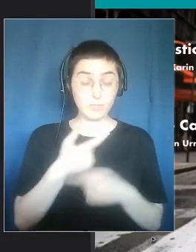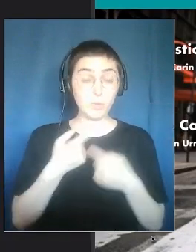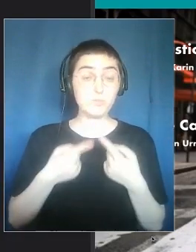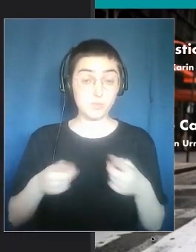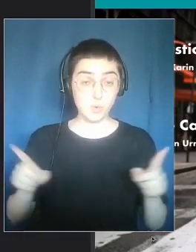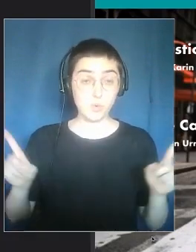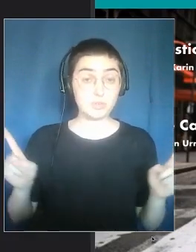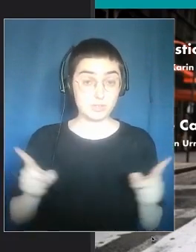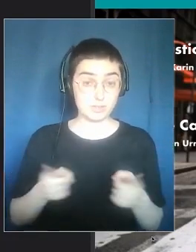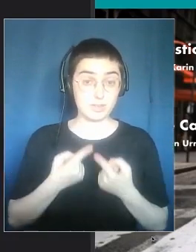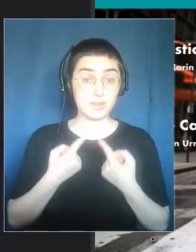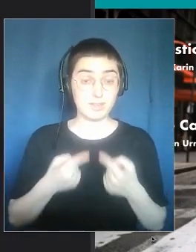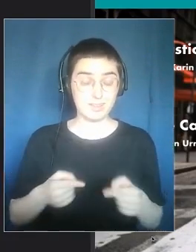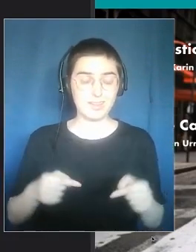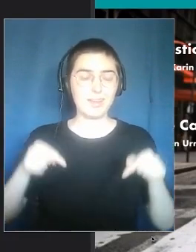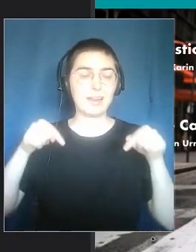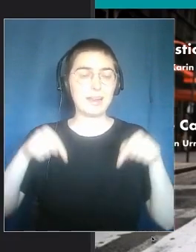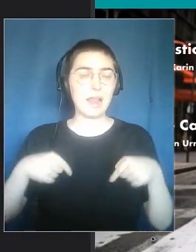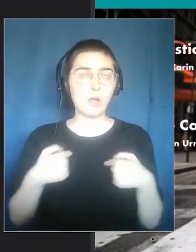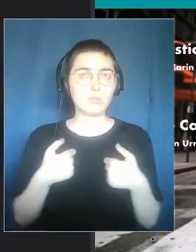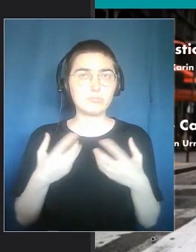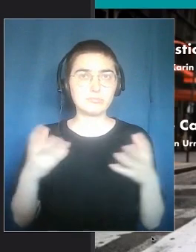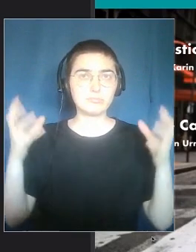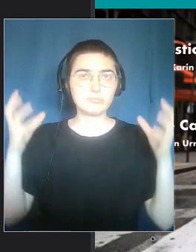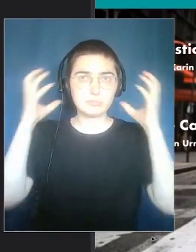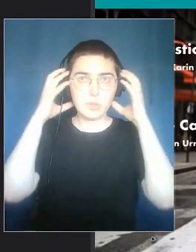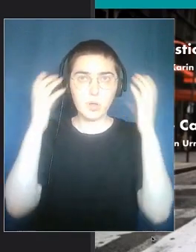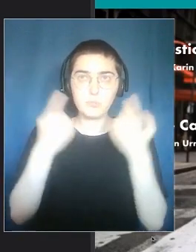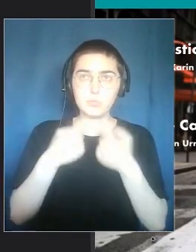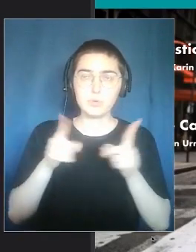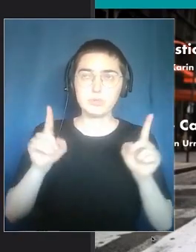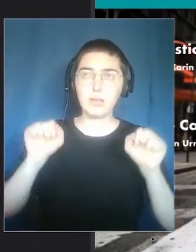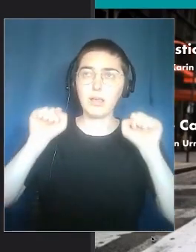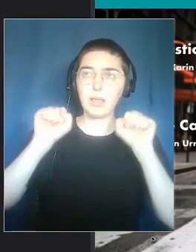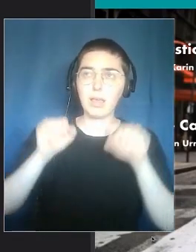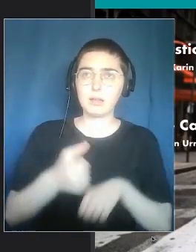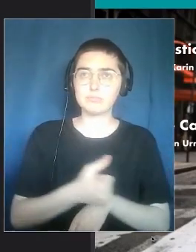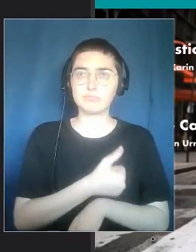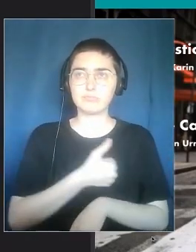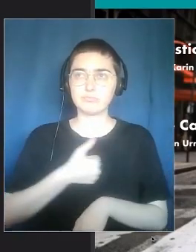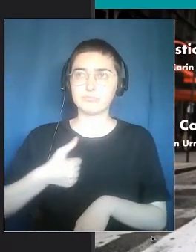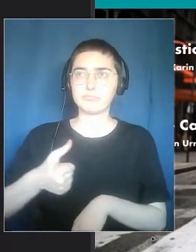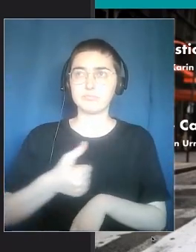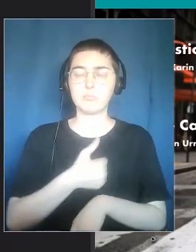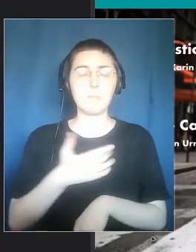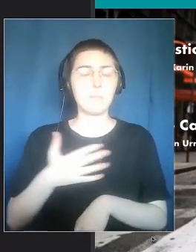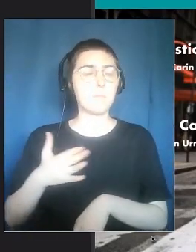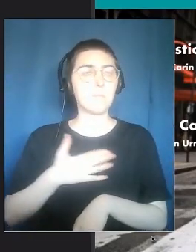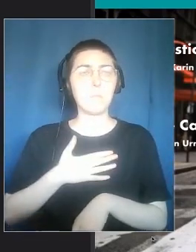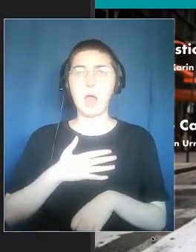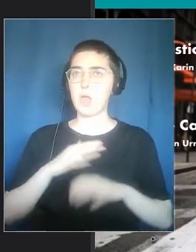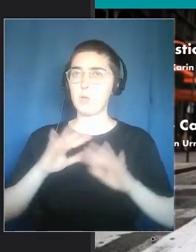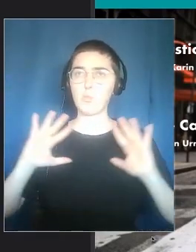experiences. So we can isolate ourselves acoustically and listen to our sound.